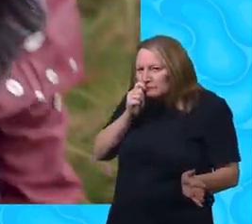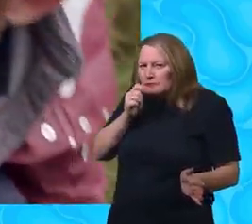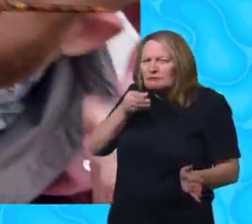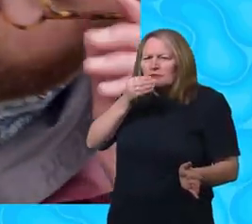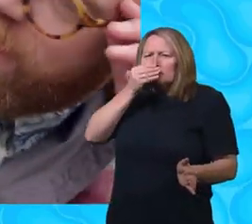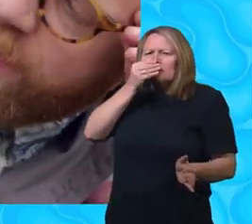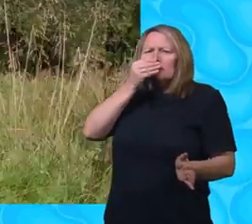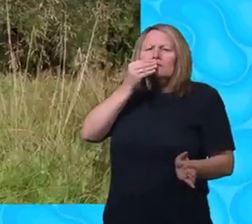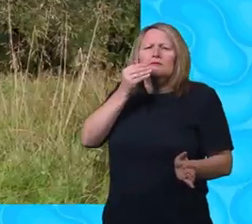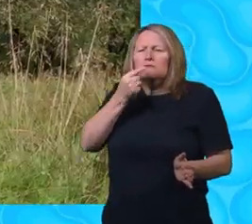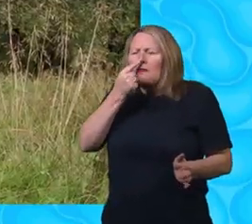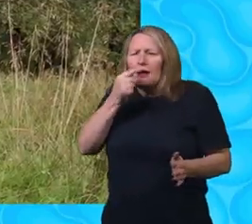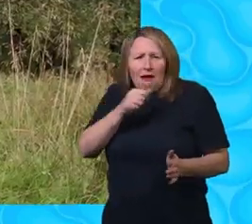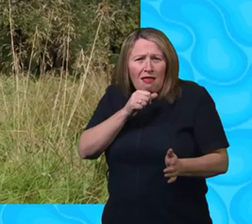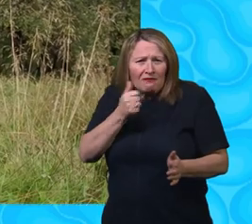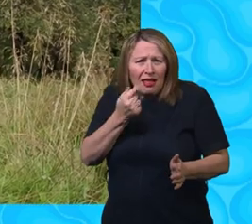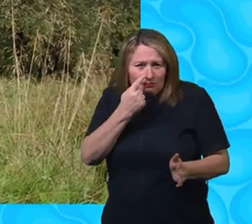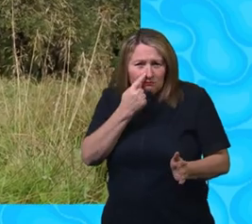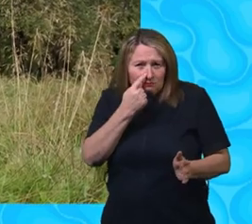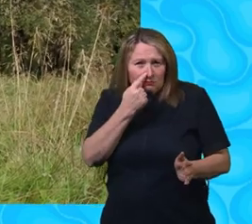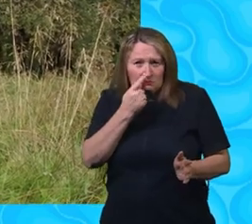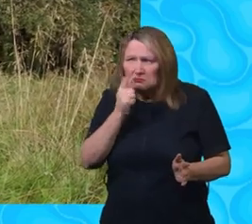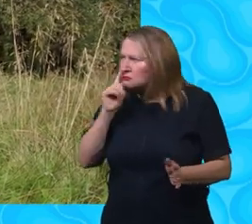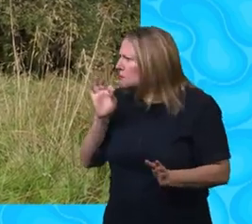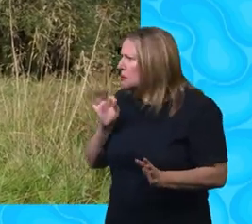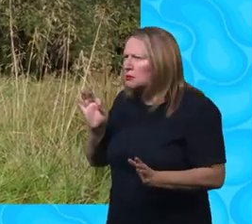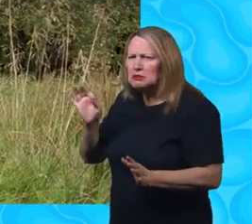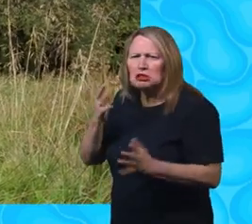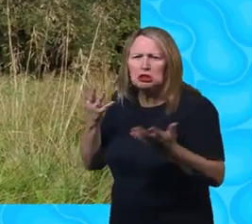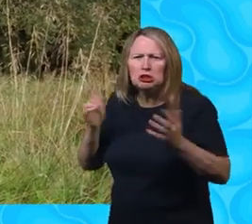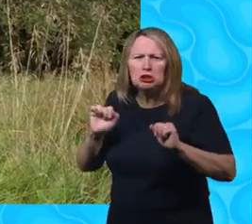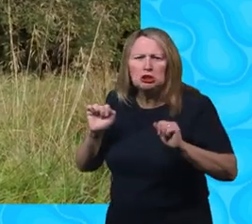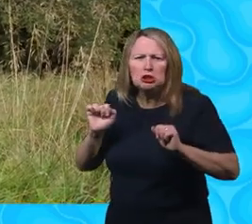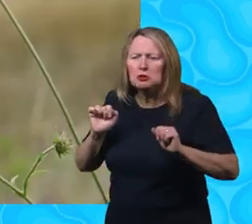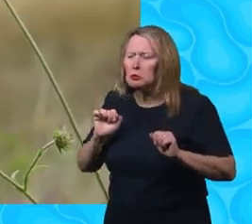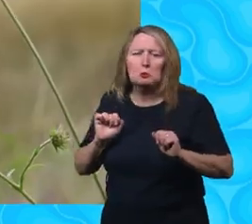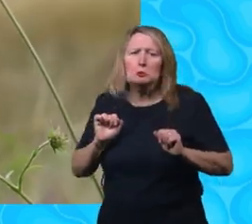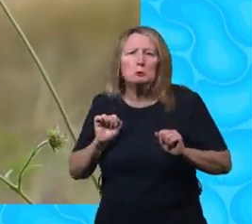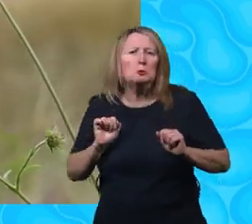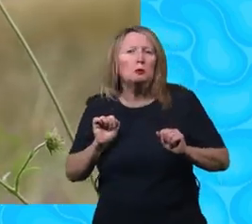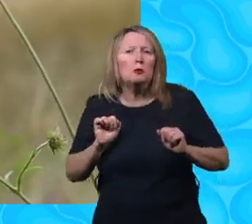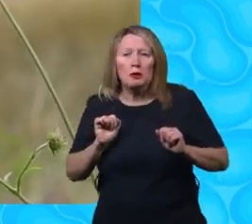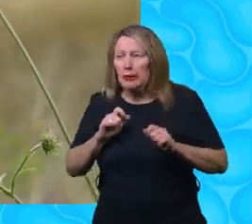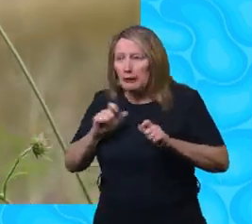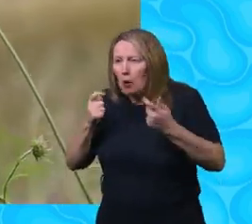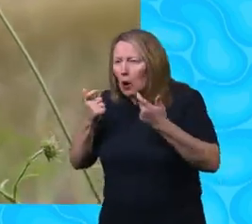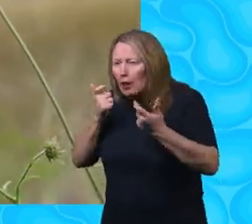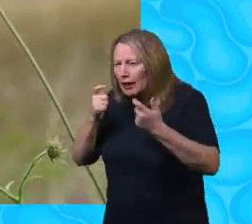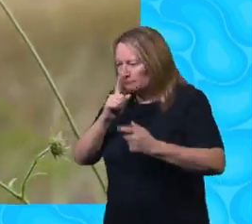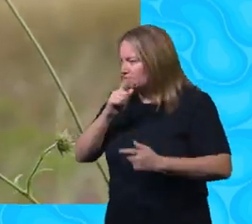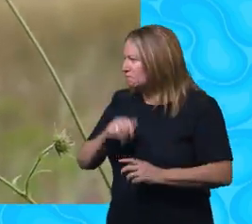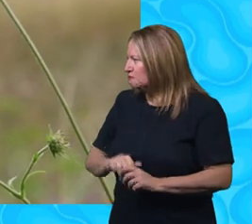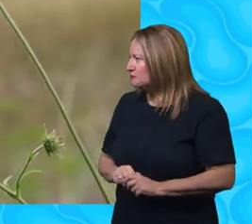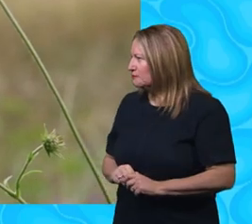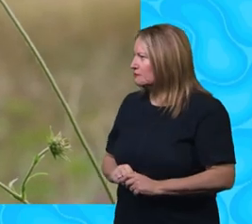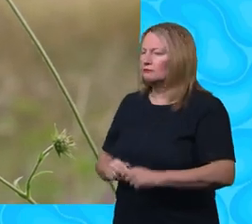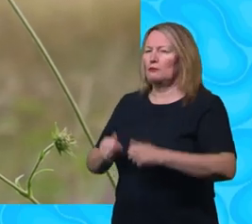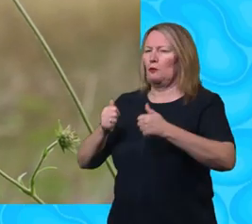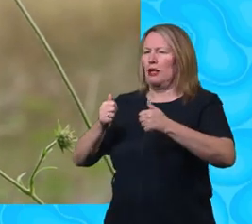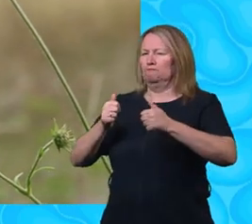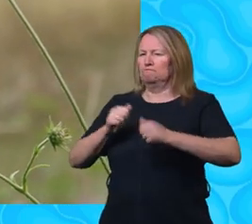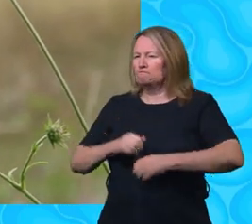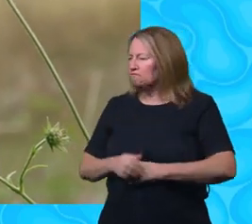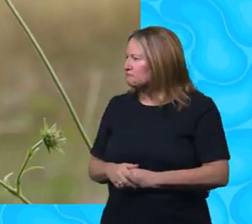Oh, that smells lovely, doesn't it? Right, well, we can't see any bumble bees here, can we? Shall we keep looking? Yeah. Right, come on. Let's go.